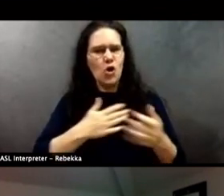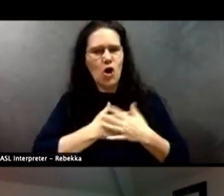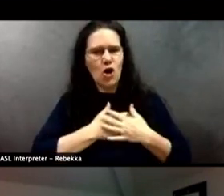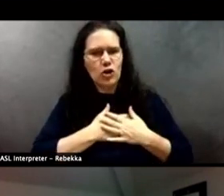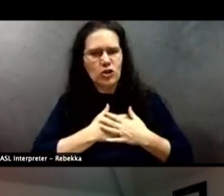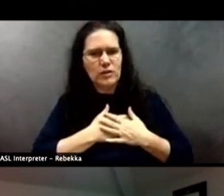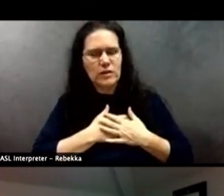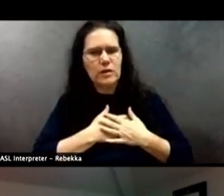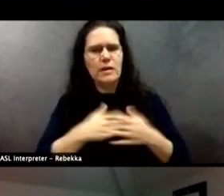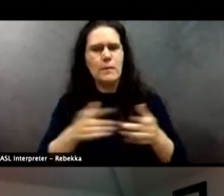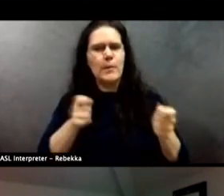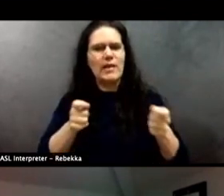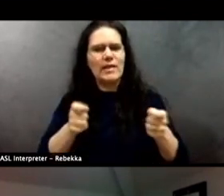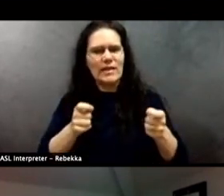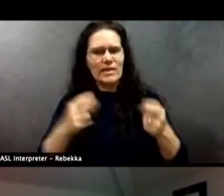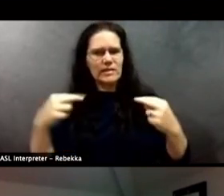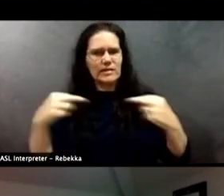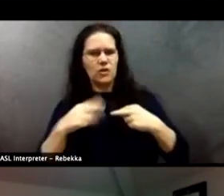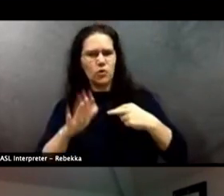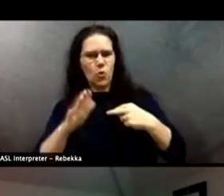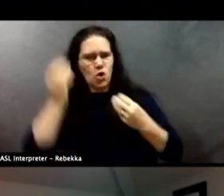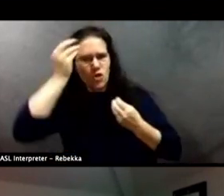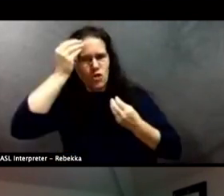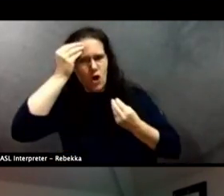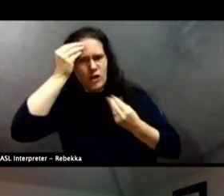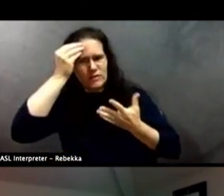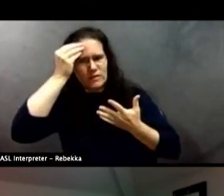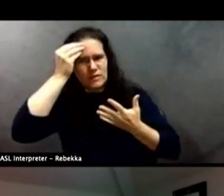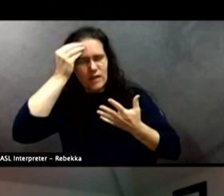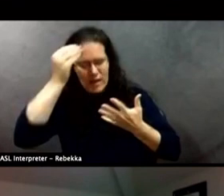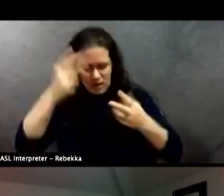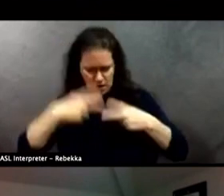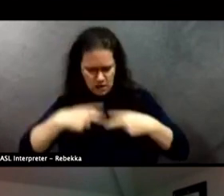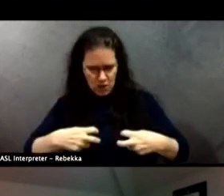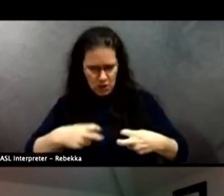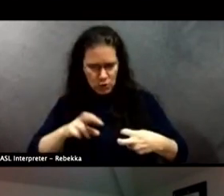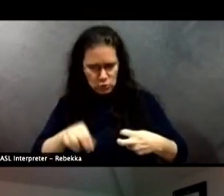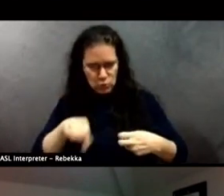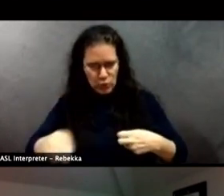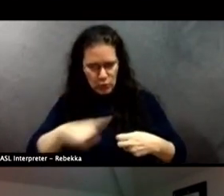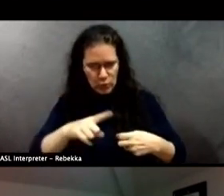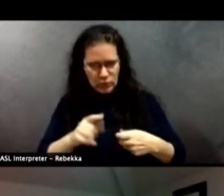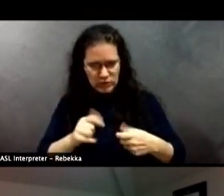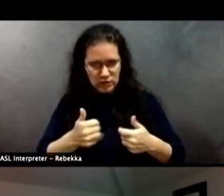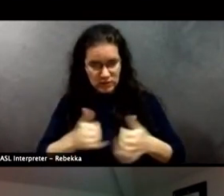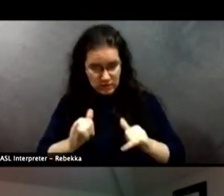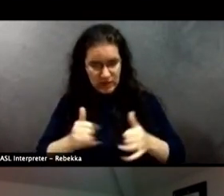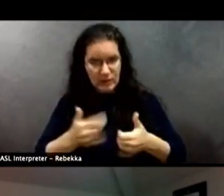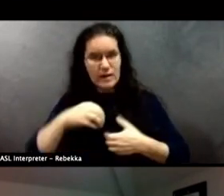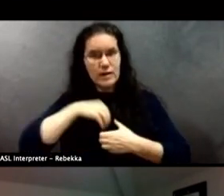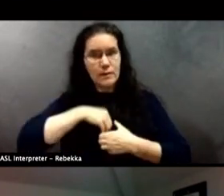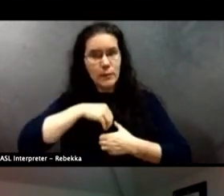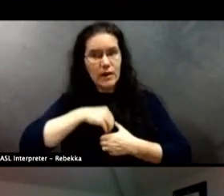do those things still live in me that meet violence, that violence response, that notion